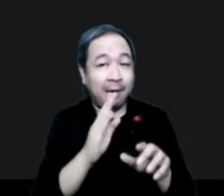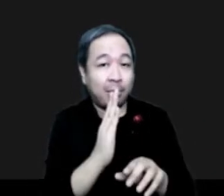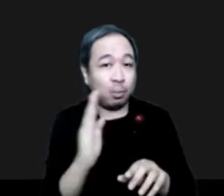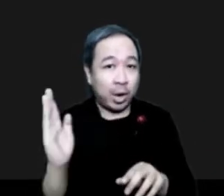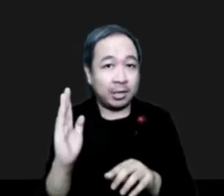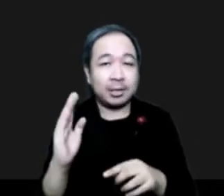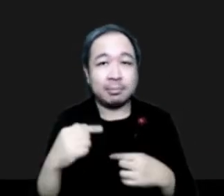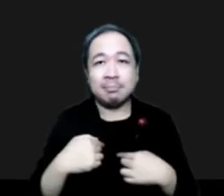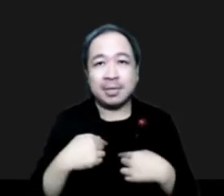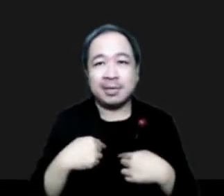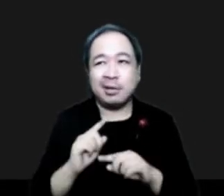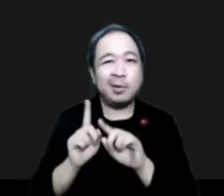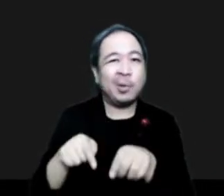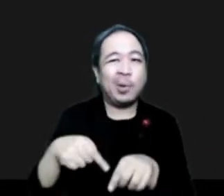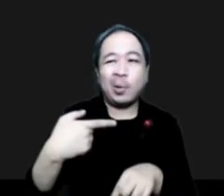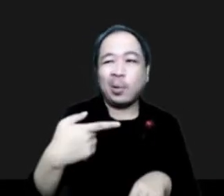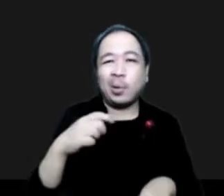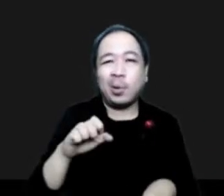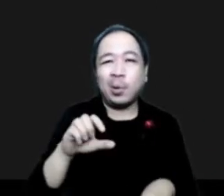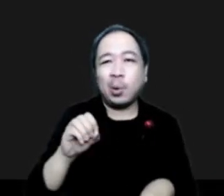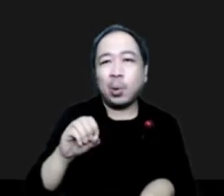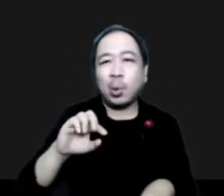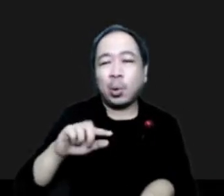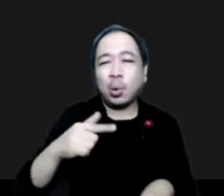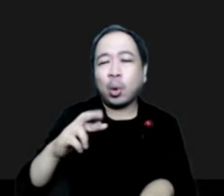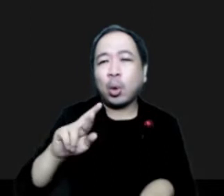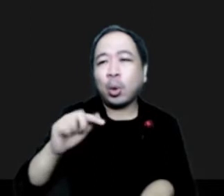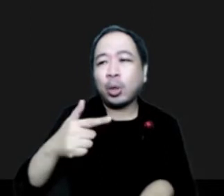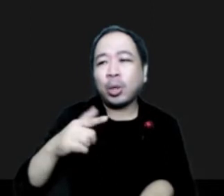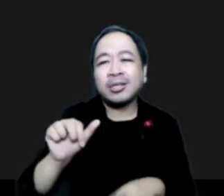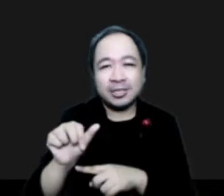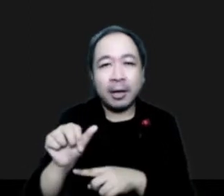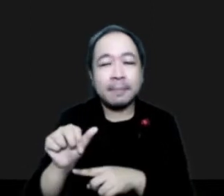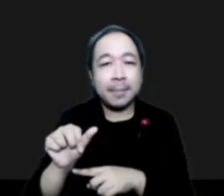We do provide onsite weather services called incident meteorologists.